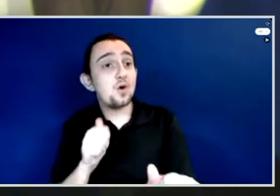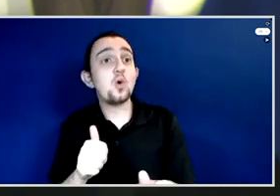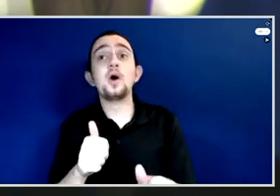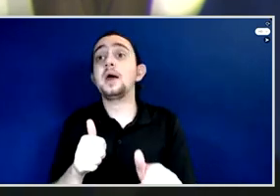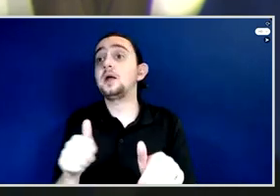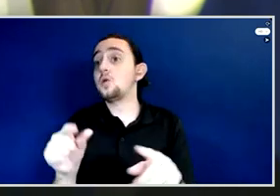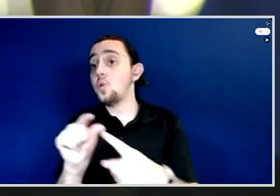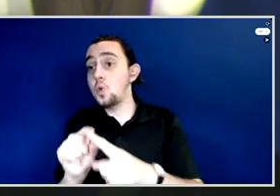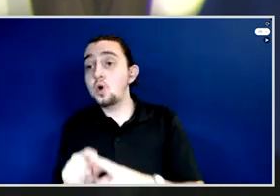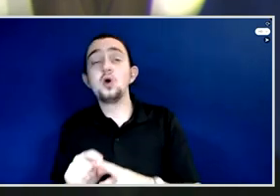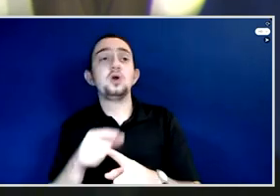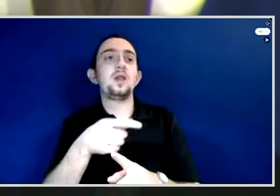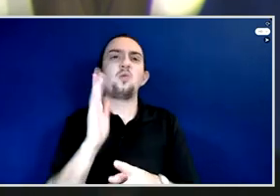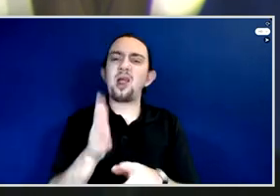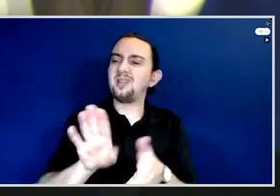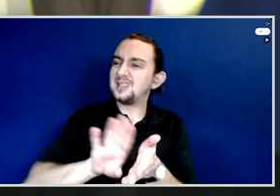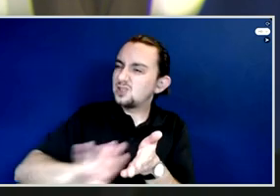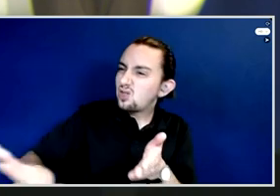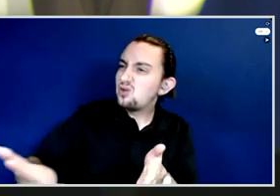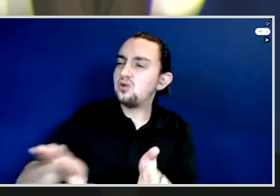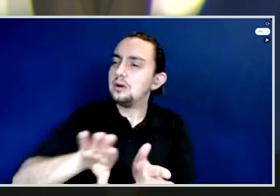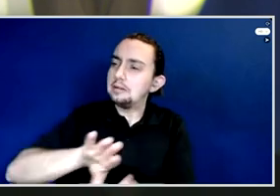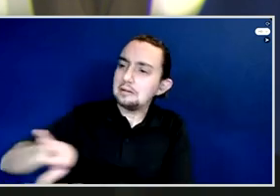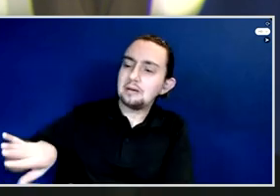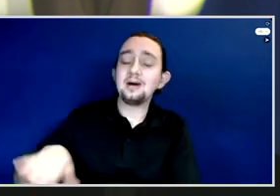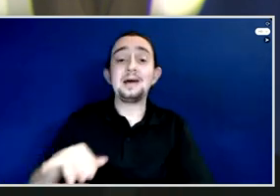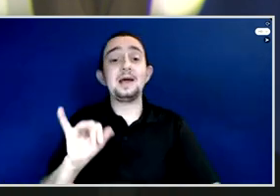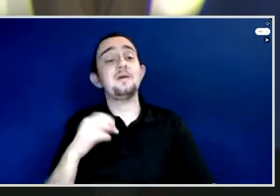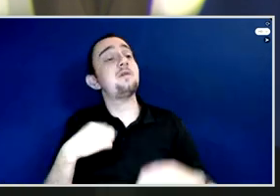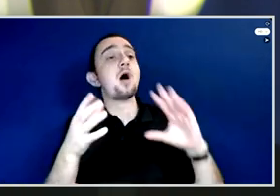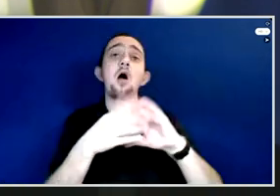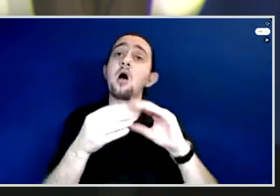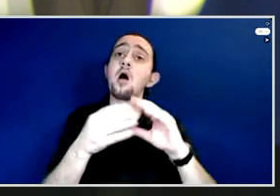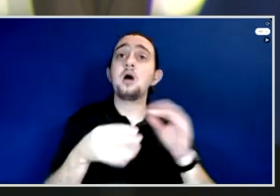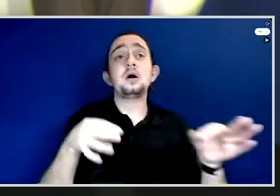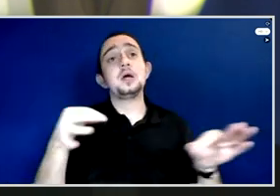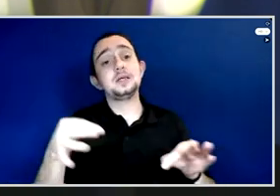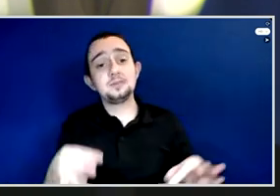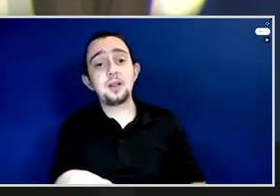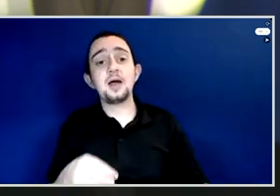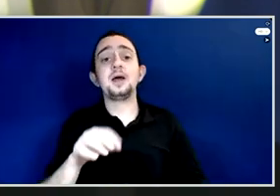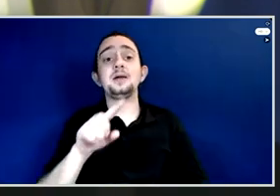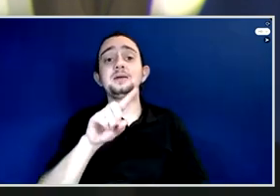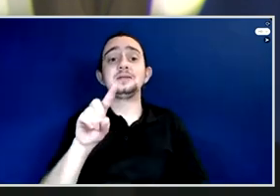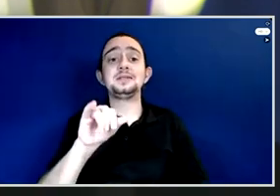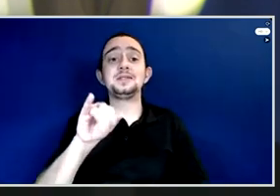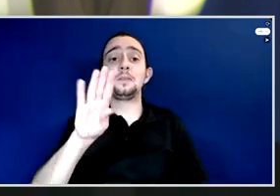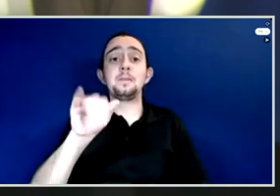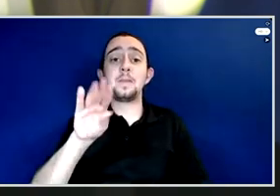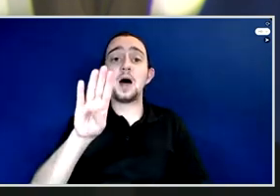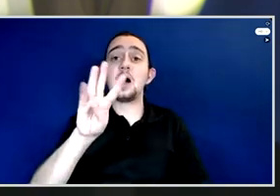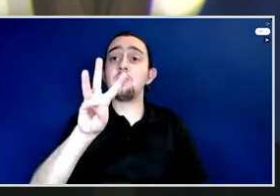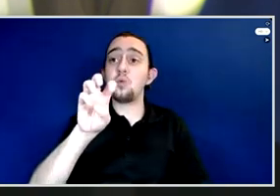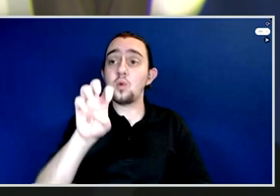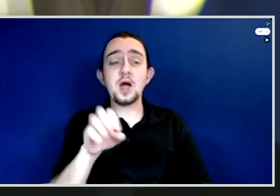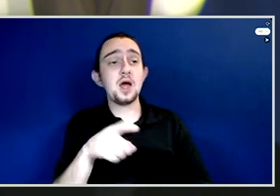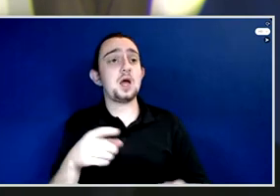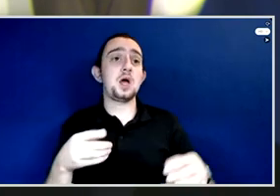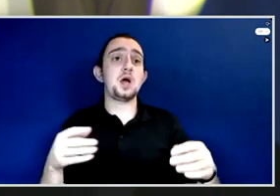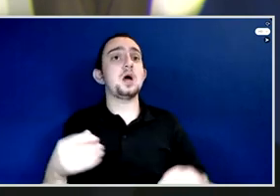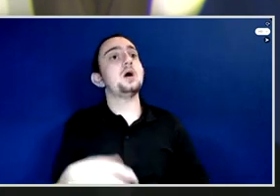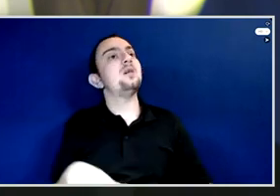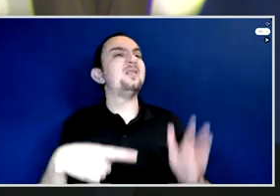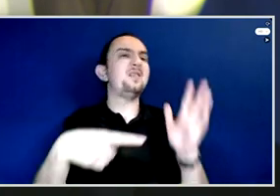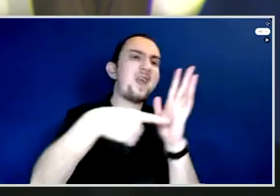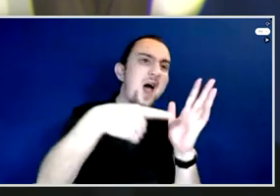relates to them. It's the same as if I talk about debt in Zimbabwe and link it to debt and corruption, people will not understand how the